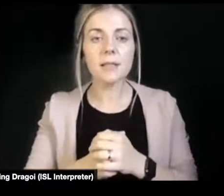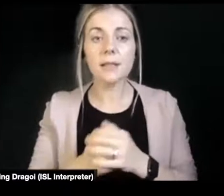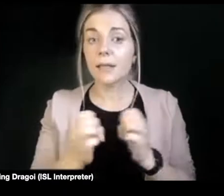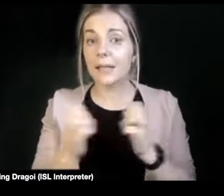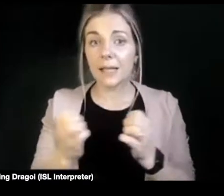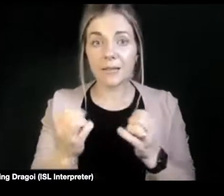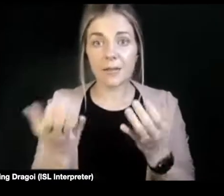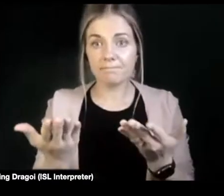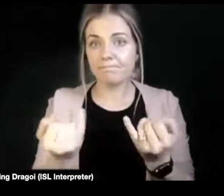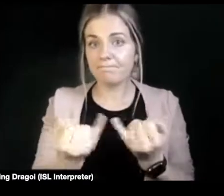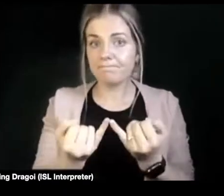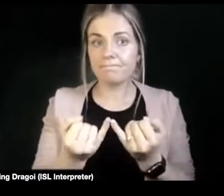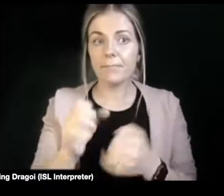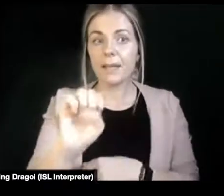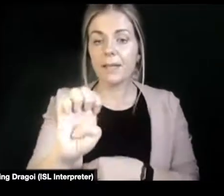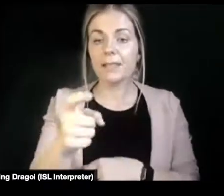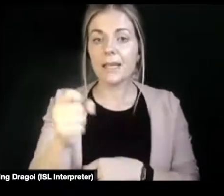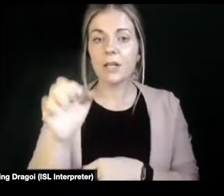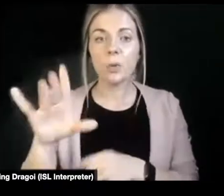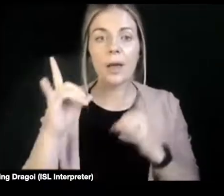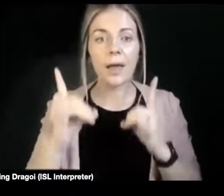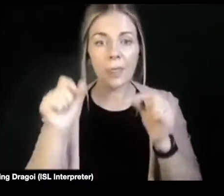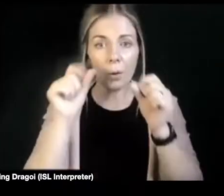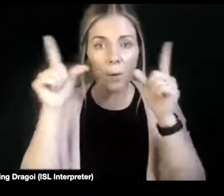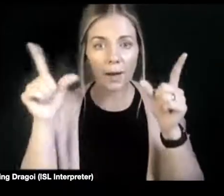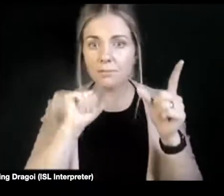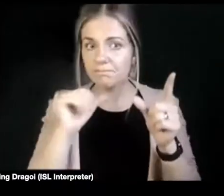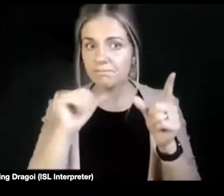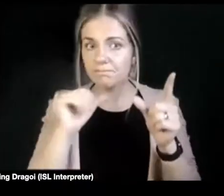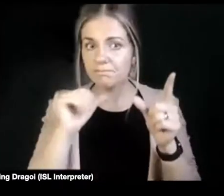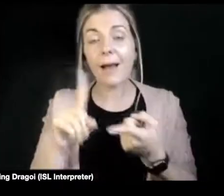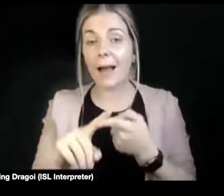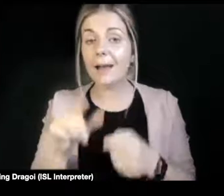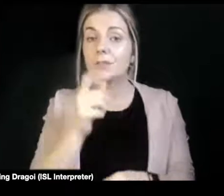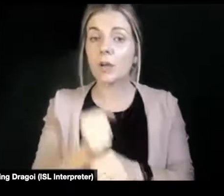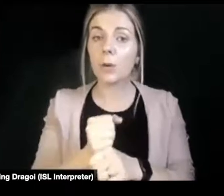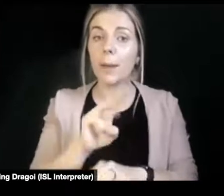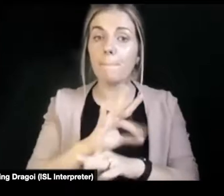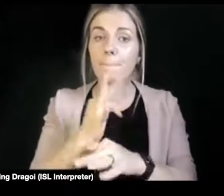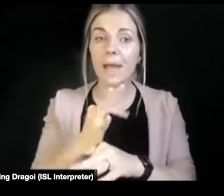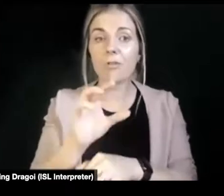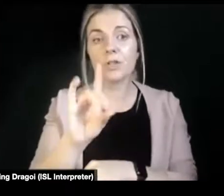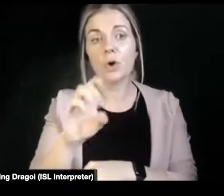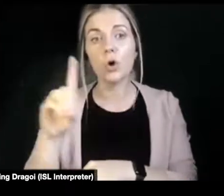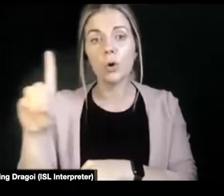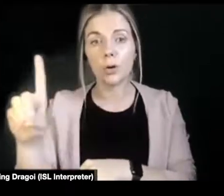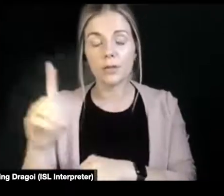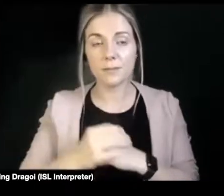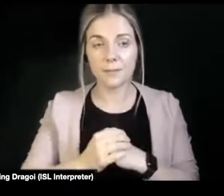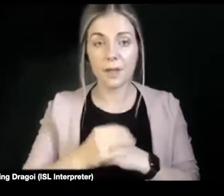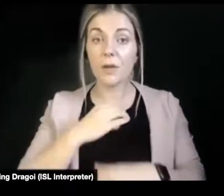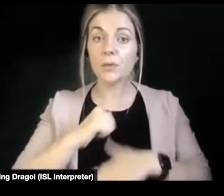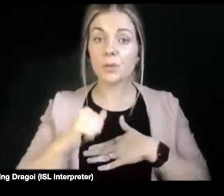awareness, assisted reproduction and parenthood. So today's webinar is giving us,